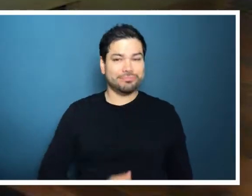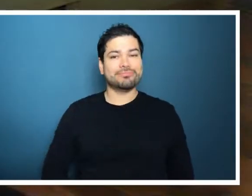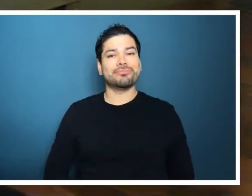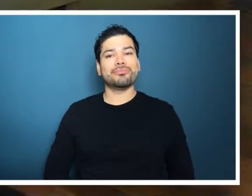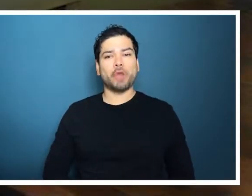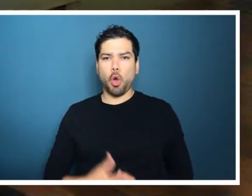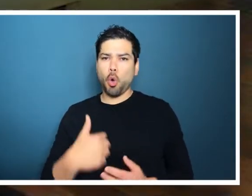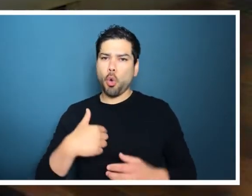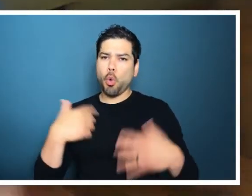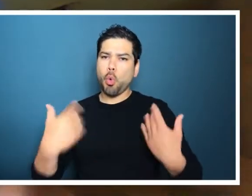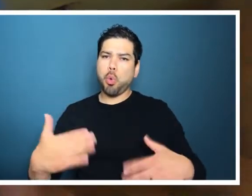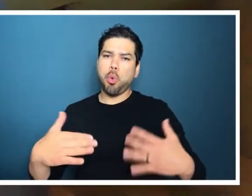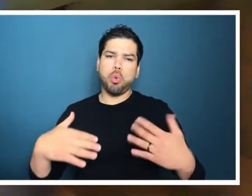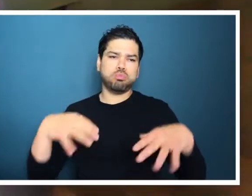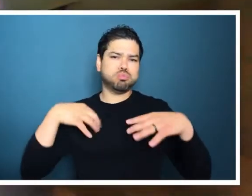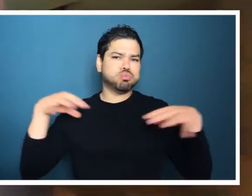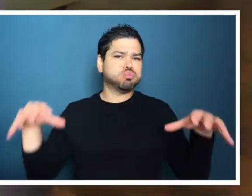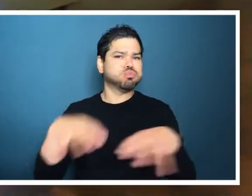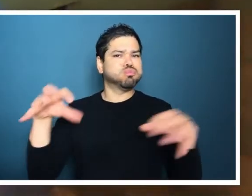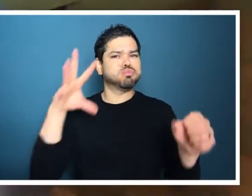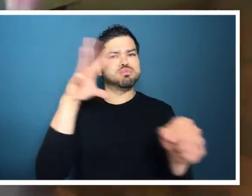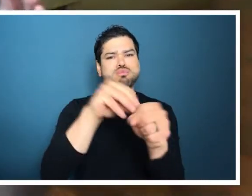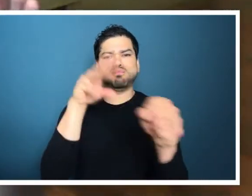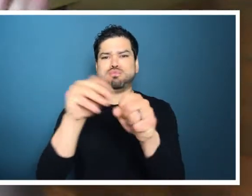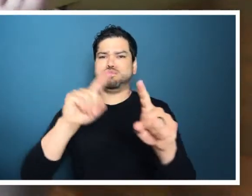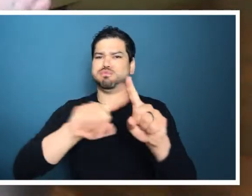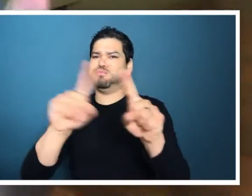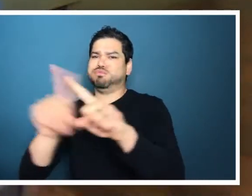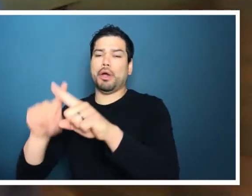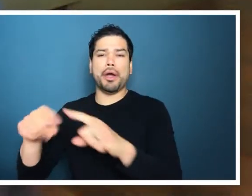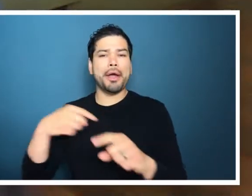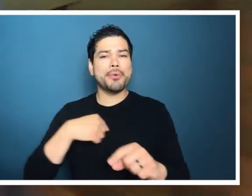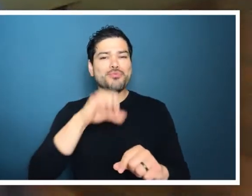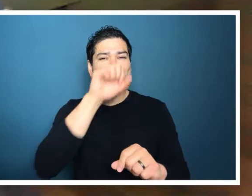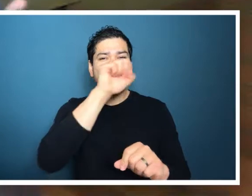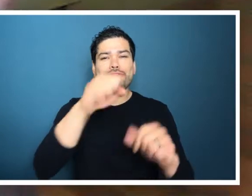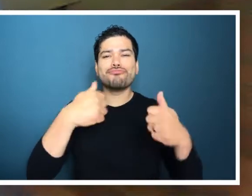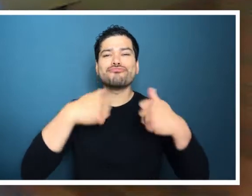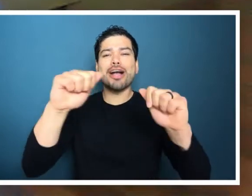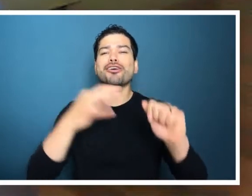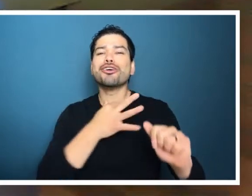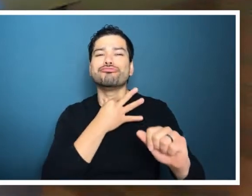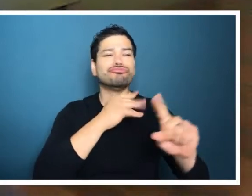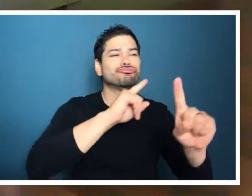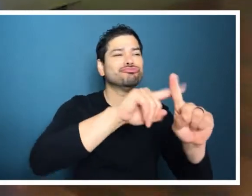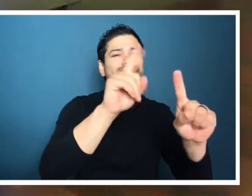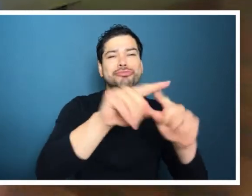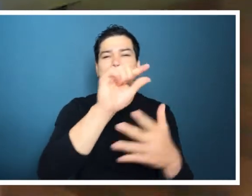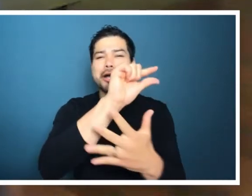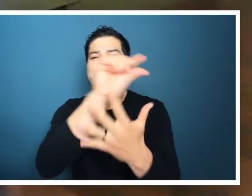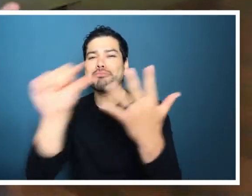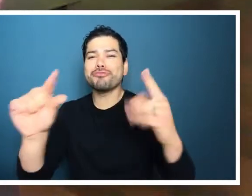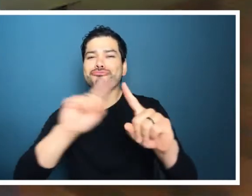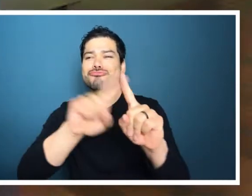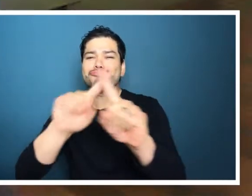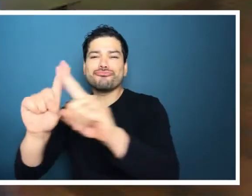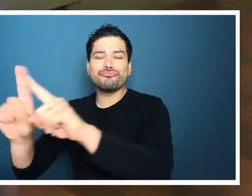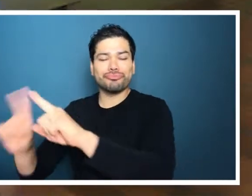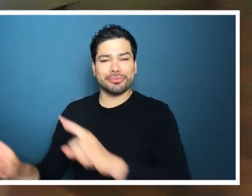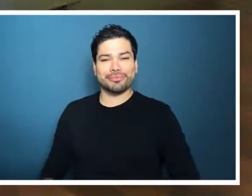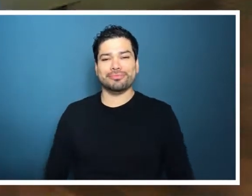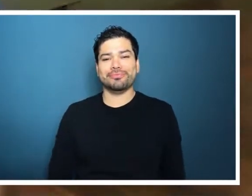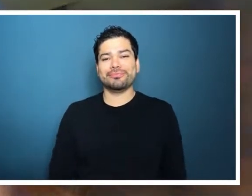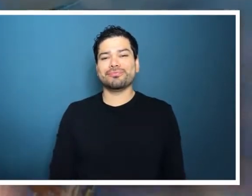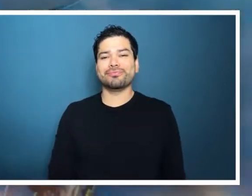identity, yeah. I consider myself a very active person, so I like to do a little bit of everything. I try